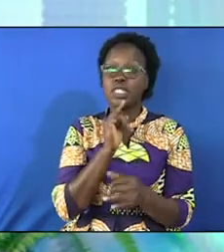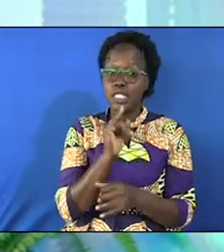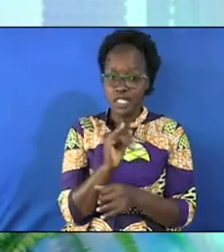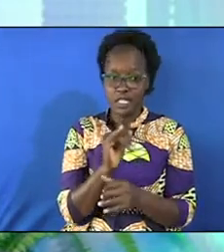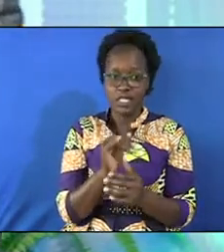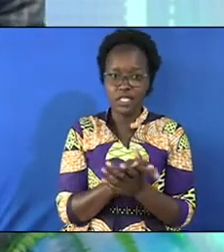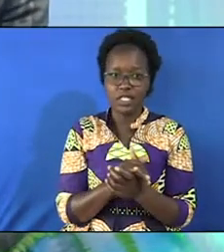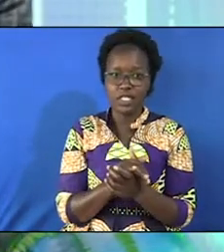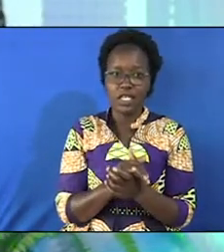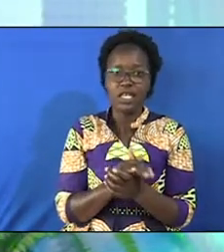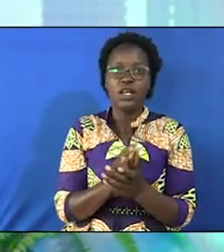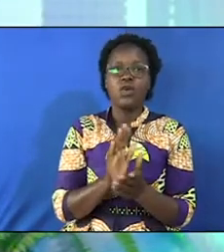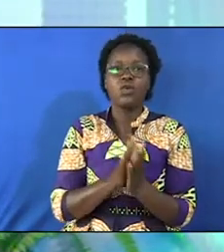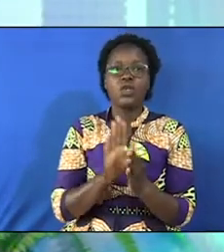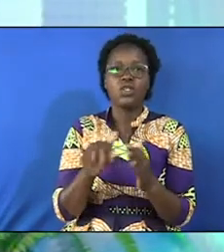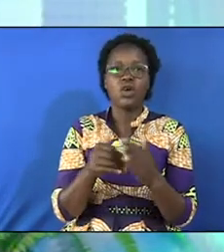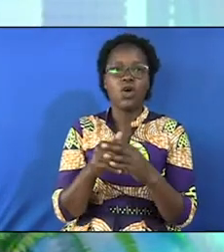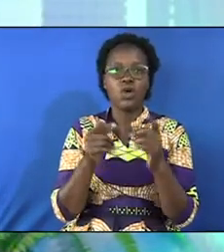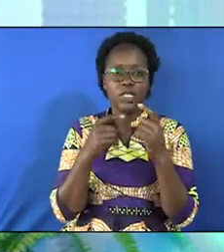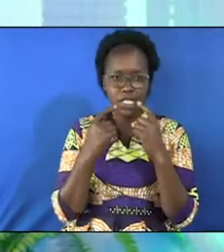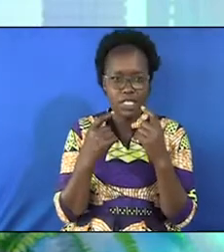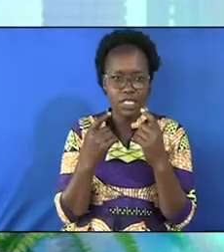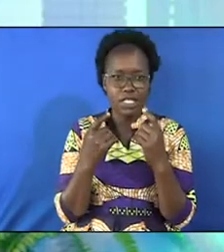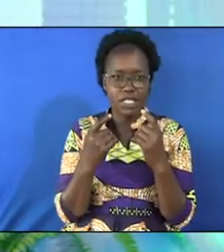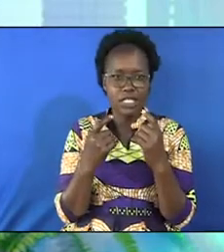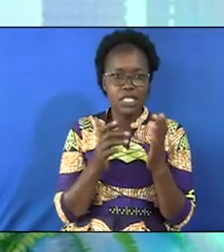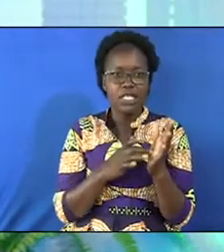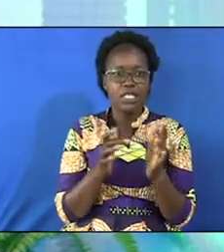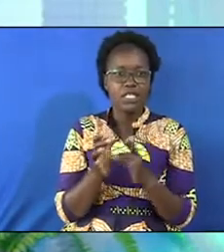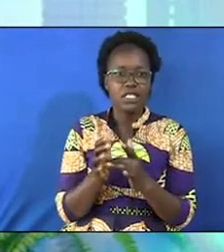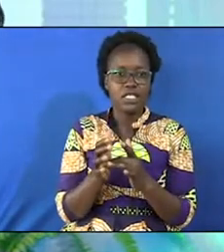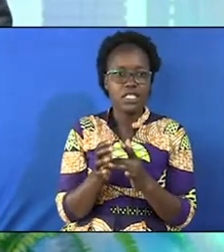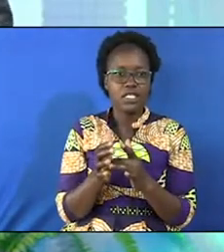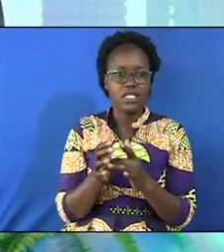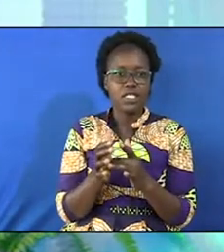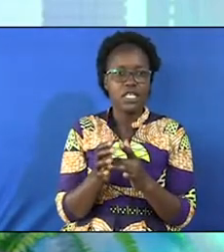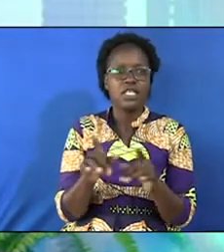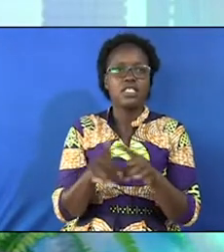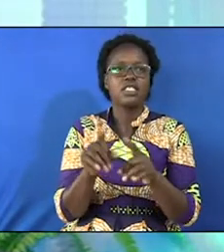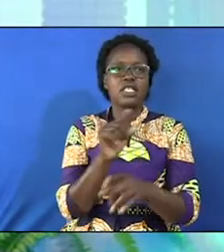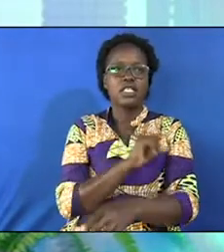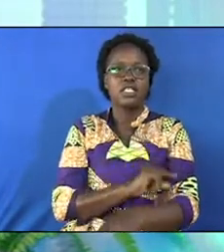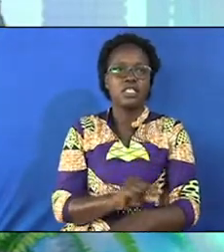with all the sins that we do Jesus is still gracious